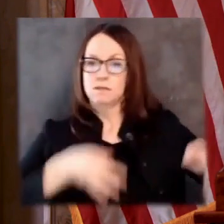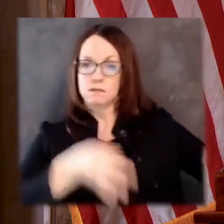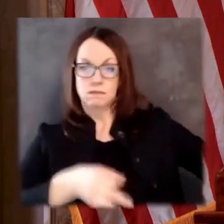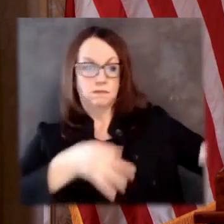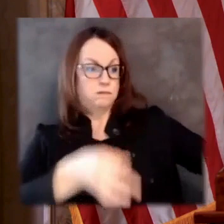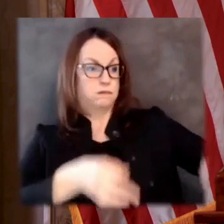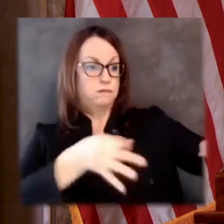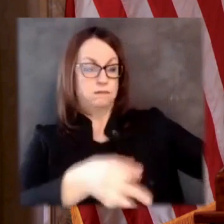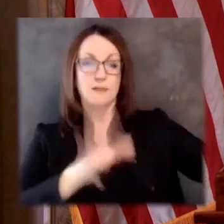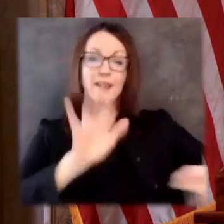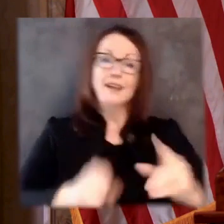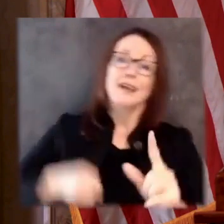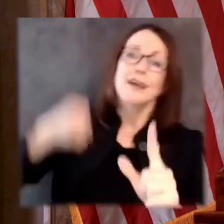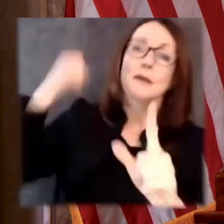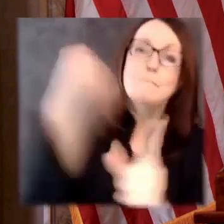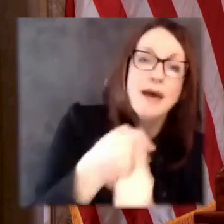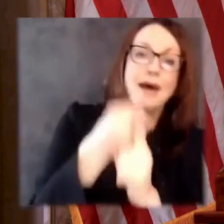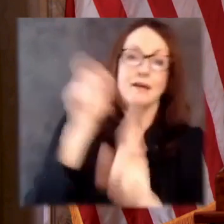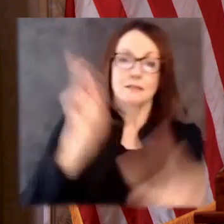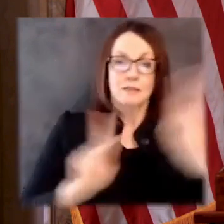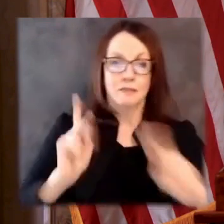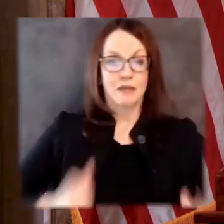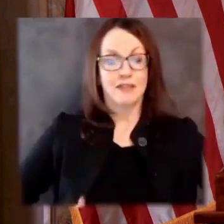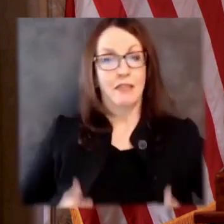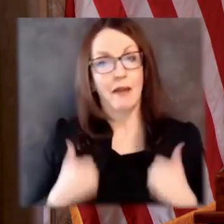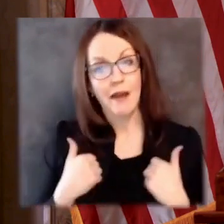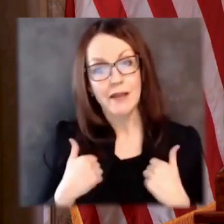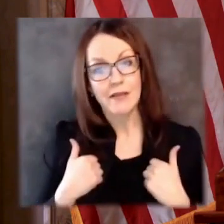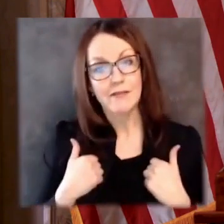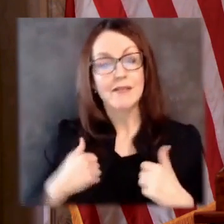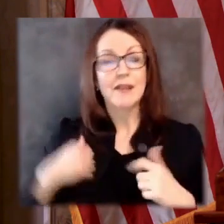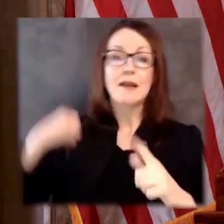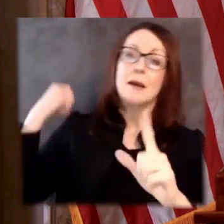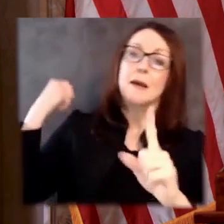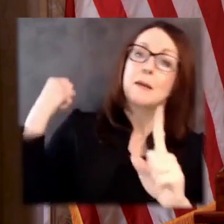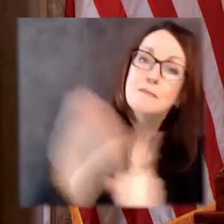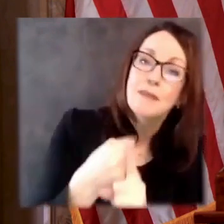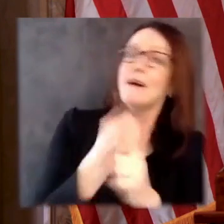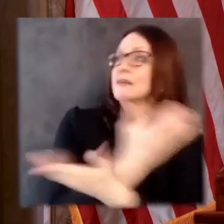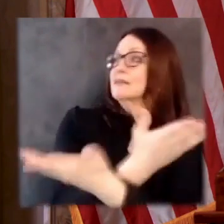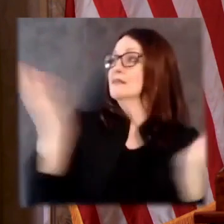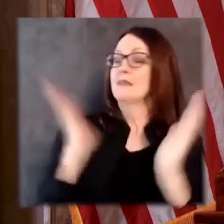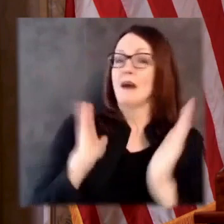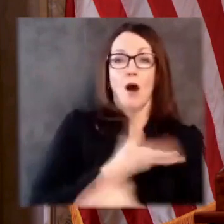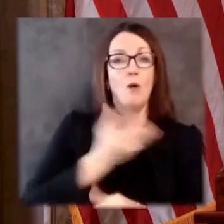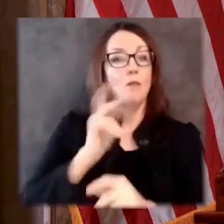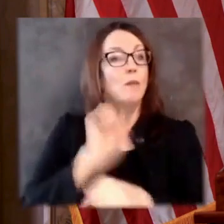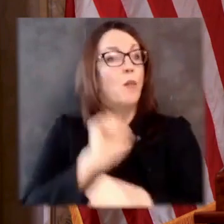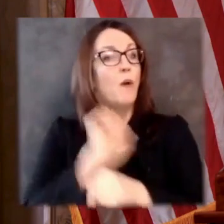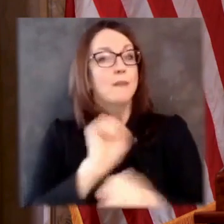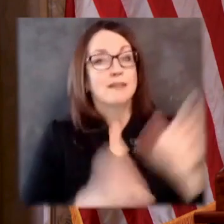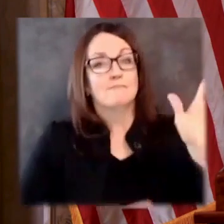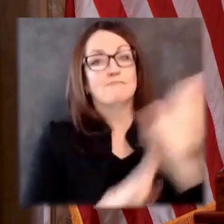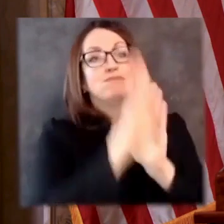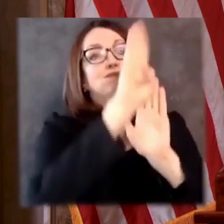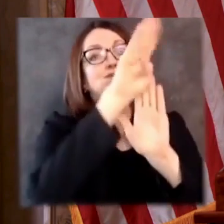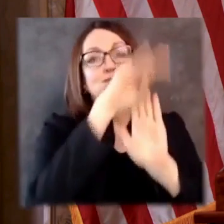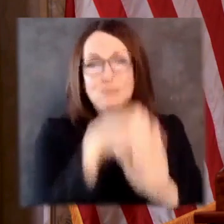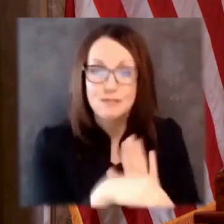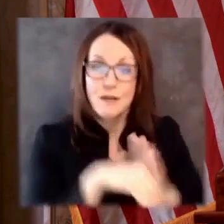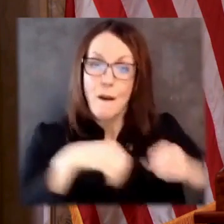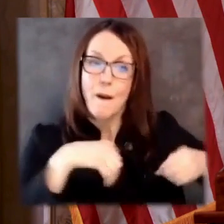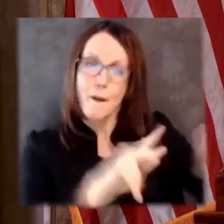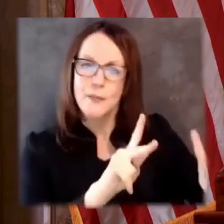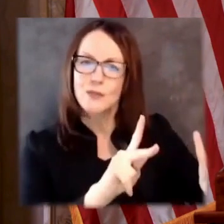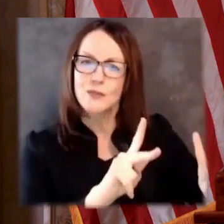before. If they leave this problem for another administration, another generation, the people of the state will